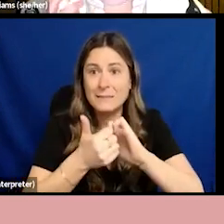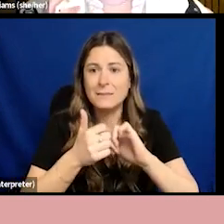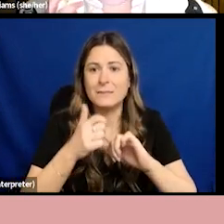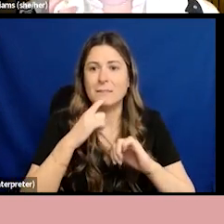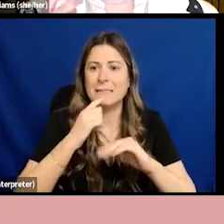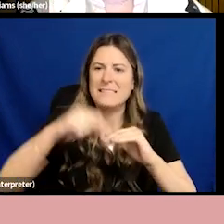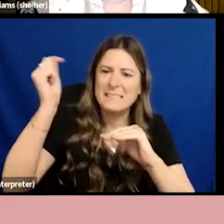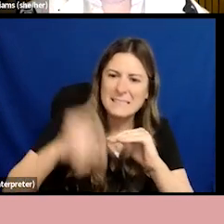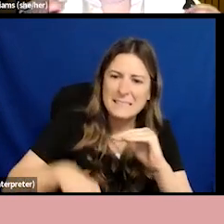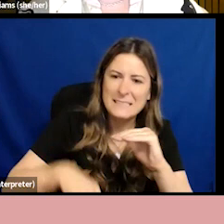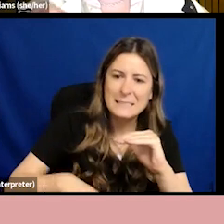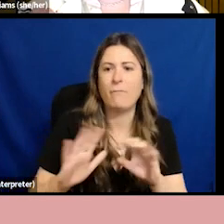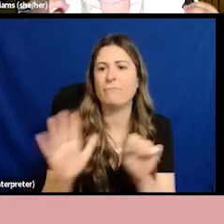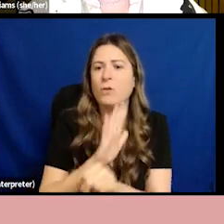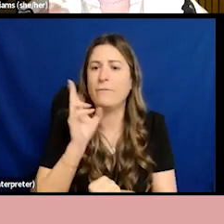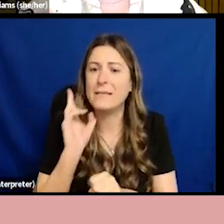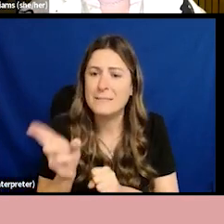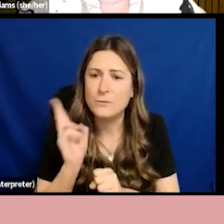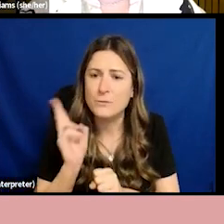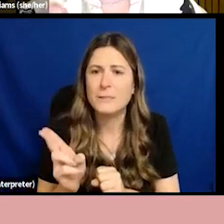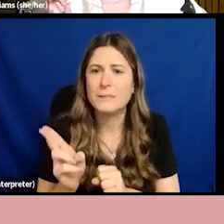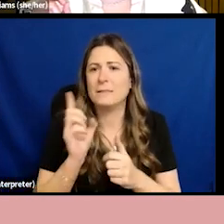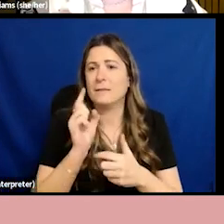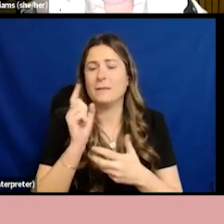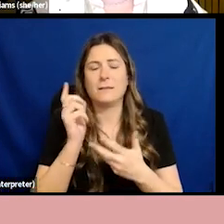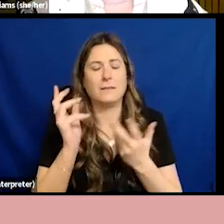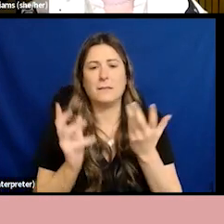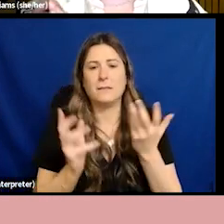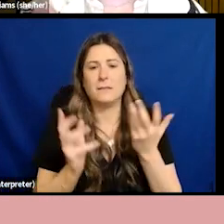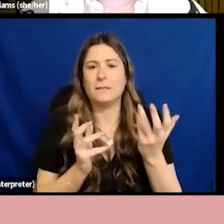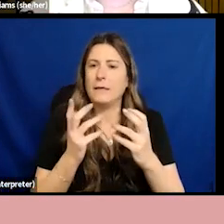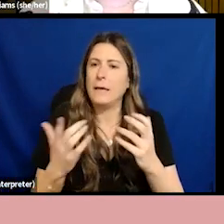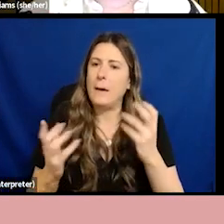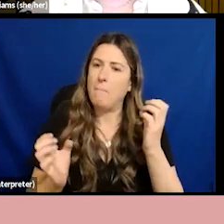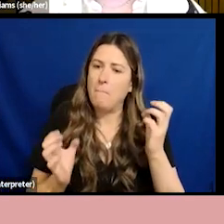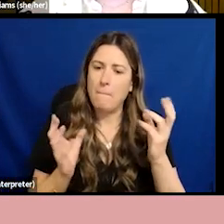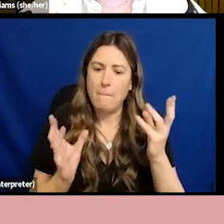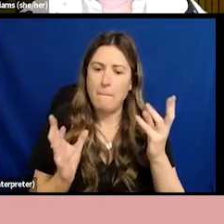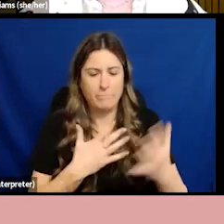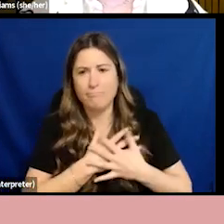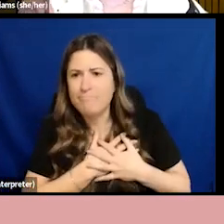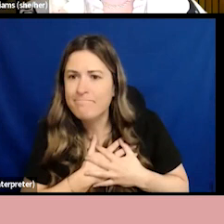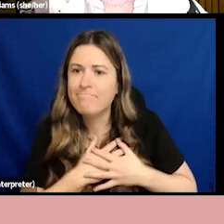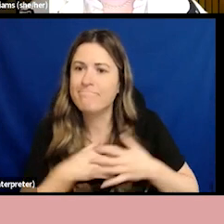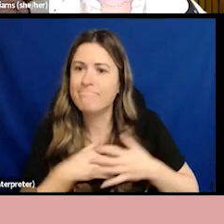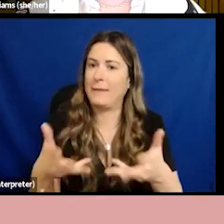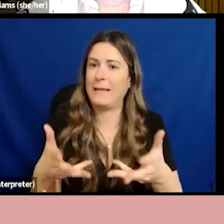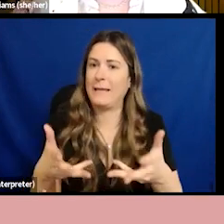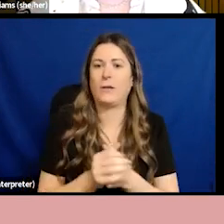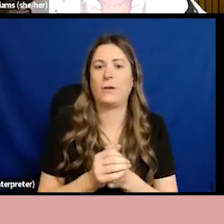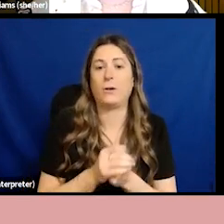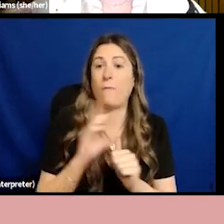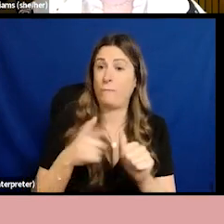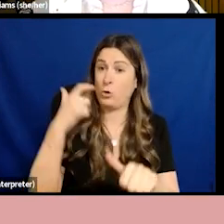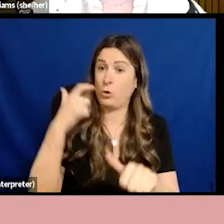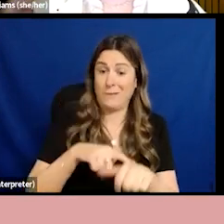We're never going to get everything exactly right first time, especially if we're learning. What I want us to do